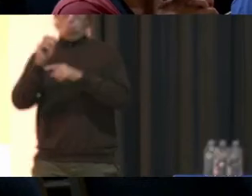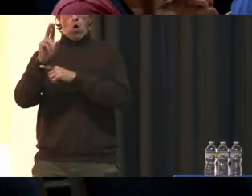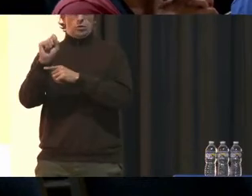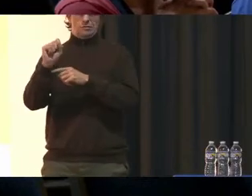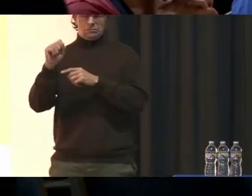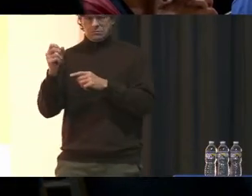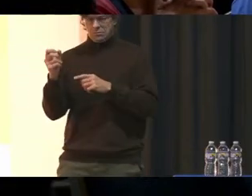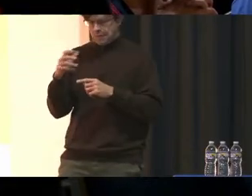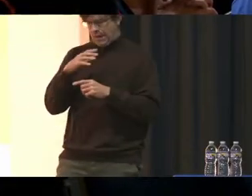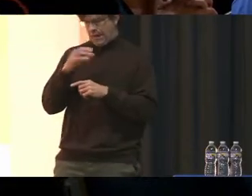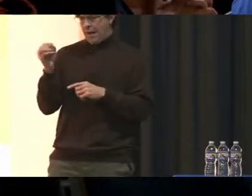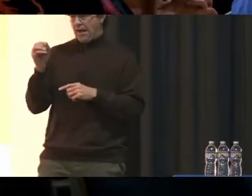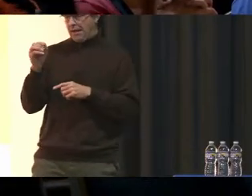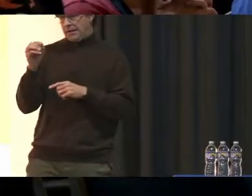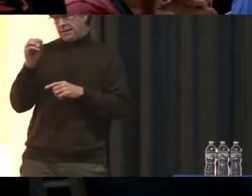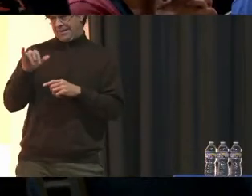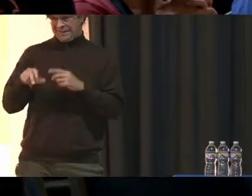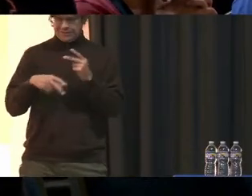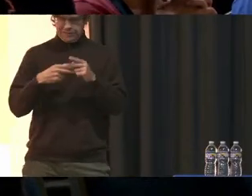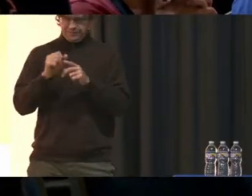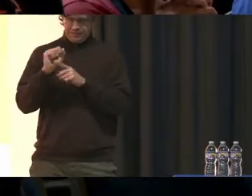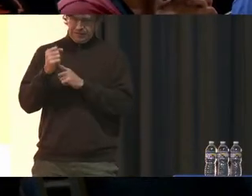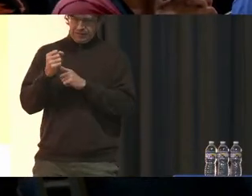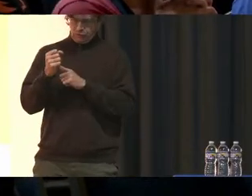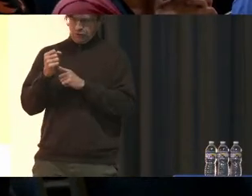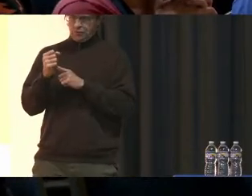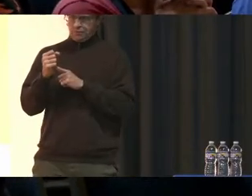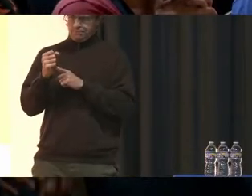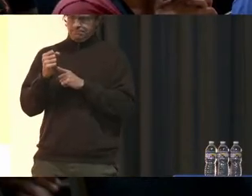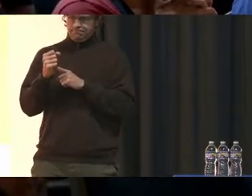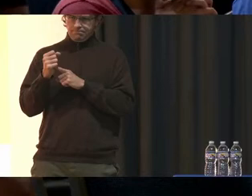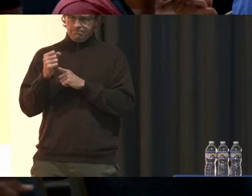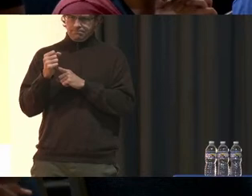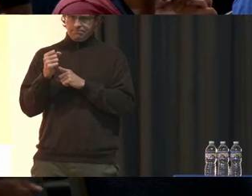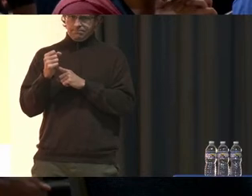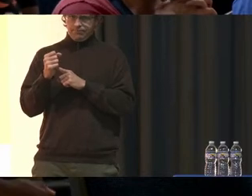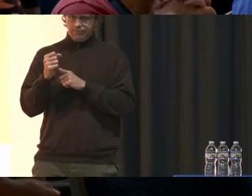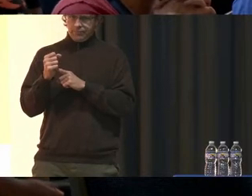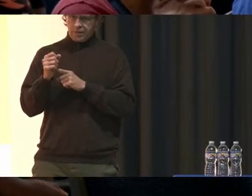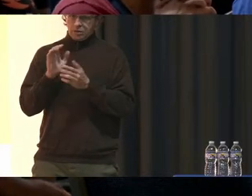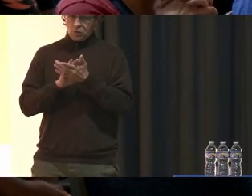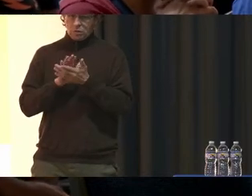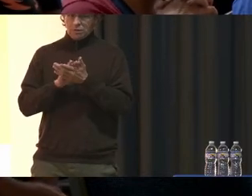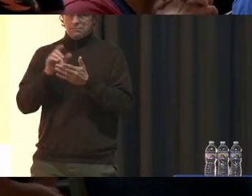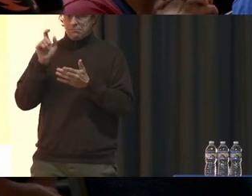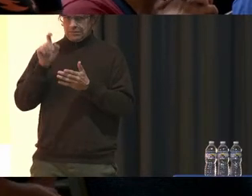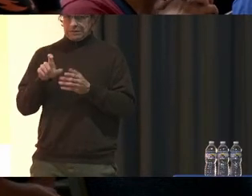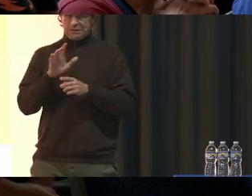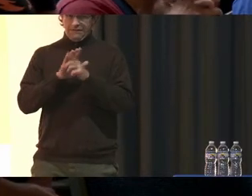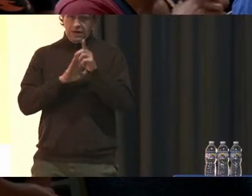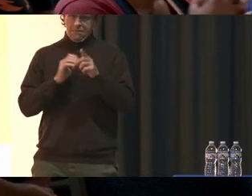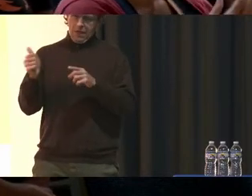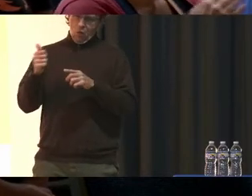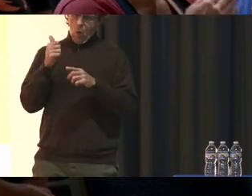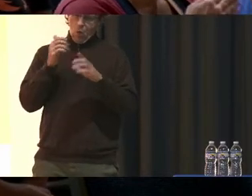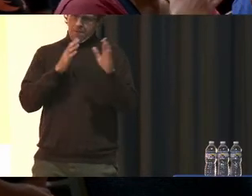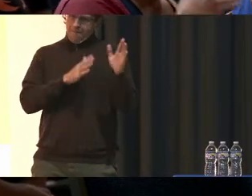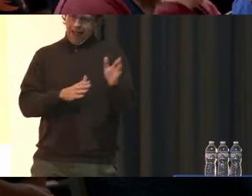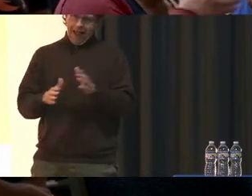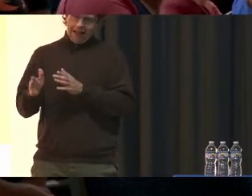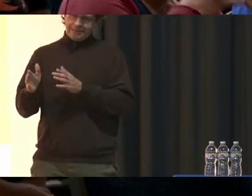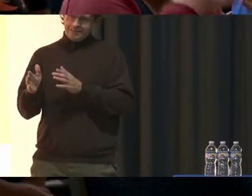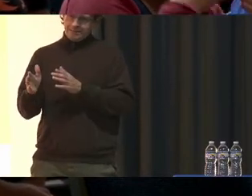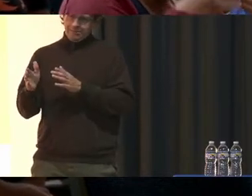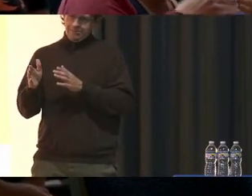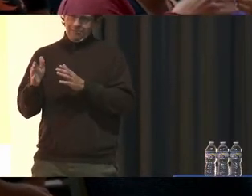That in these kinds of scenarios Schools have to develop their own plans And that's a part of what we're seeing